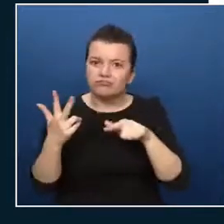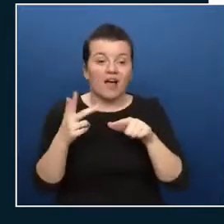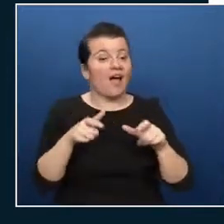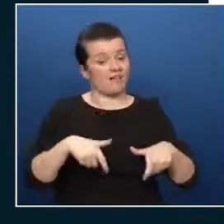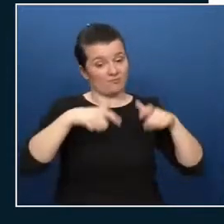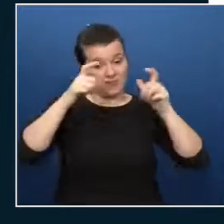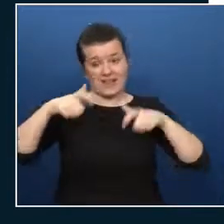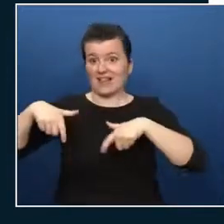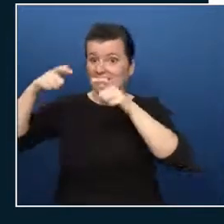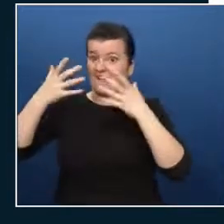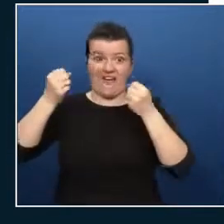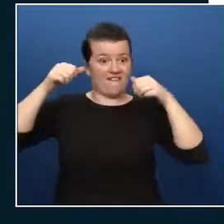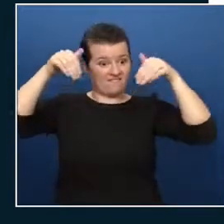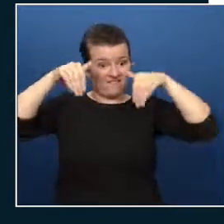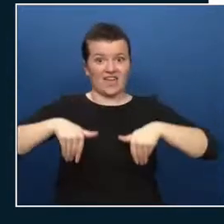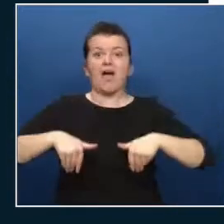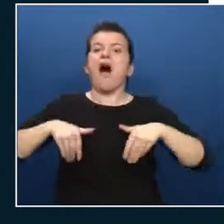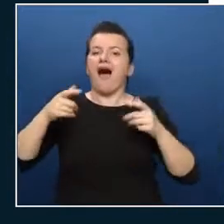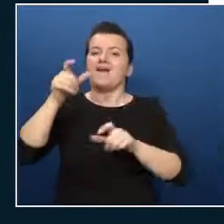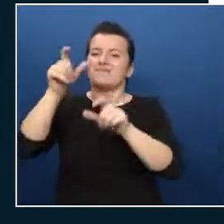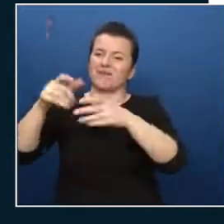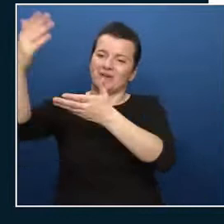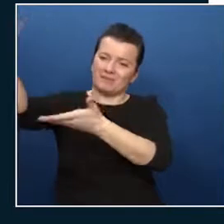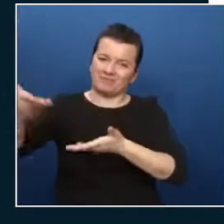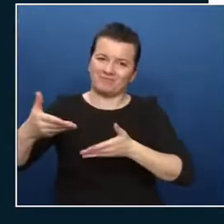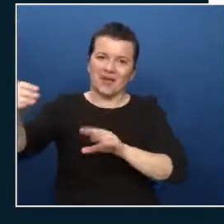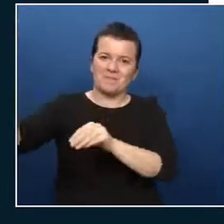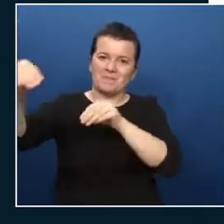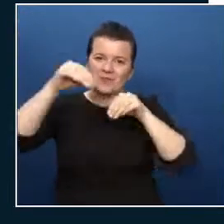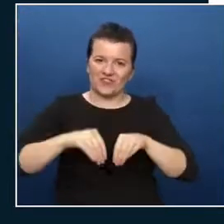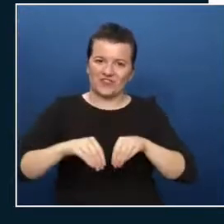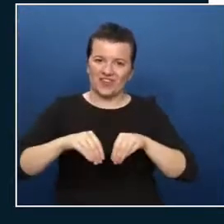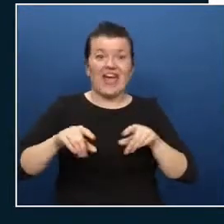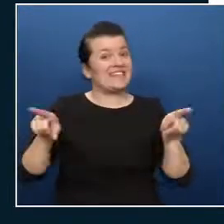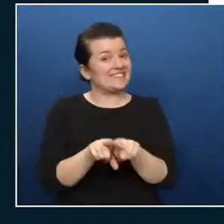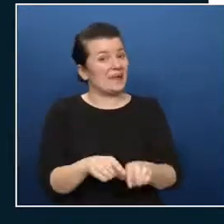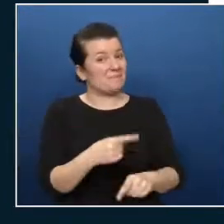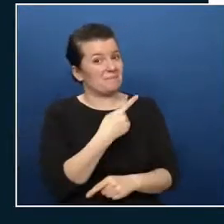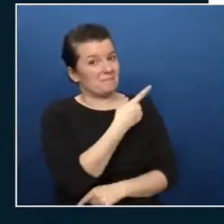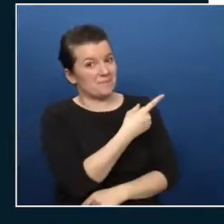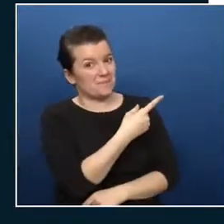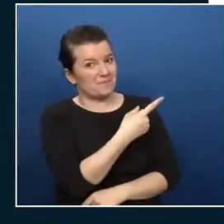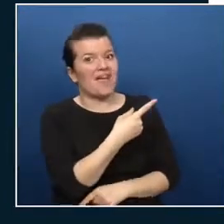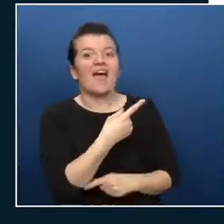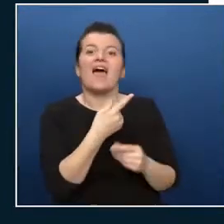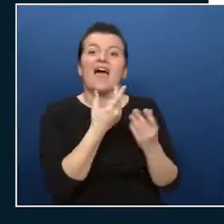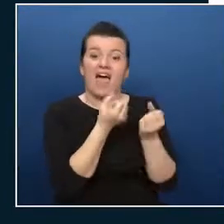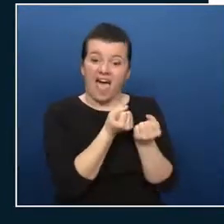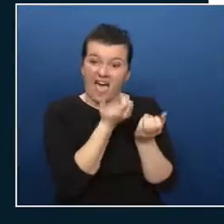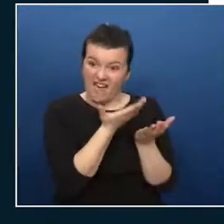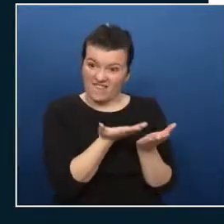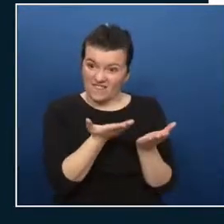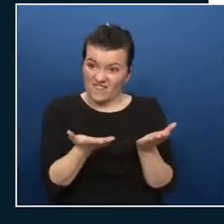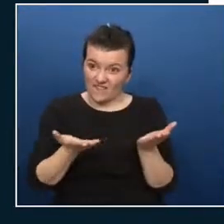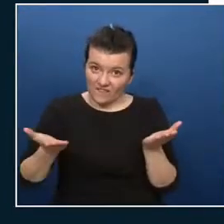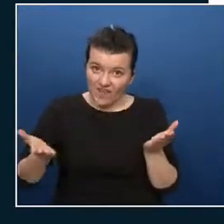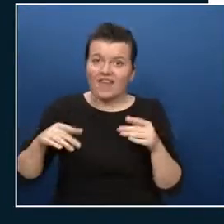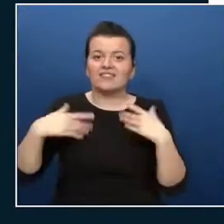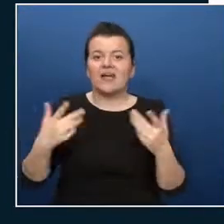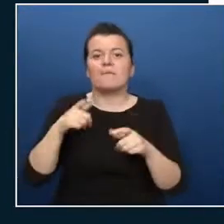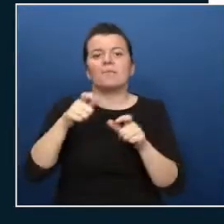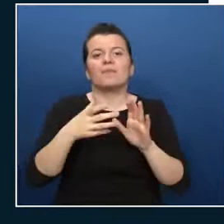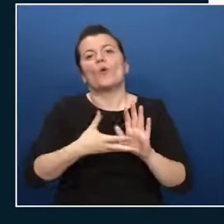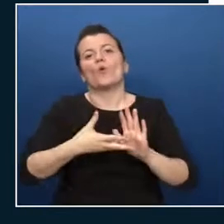and what you see here is like a landing zone subscription this is one part of the landing zone framework